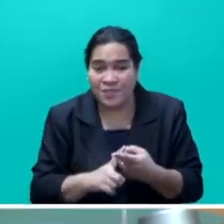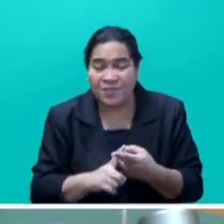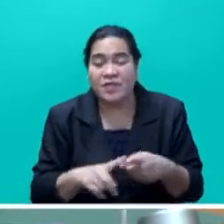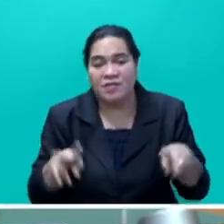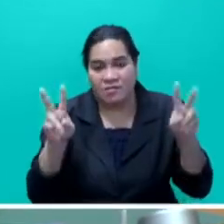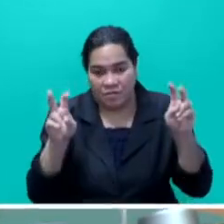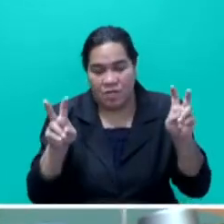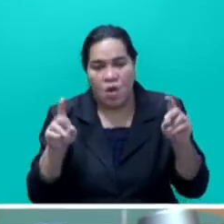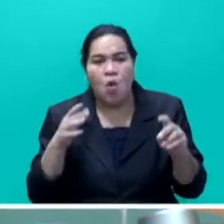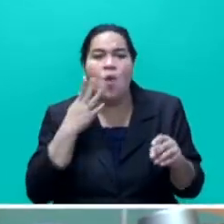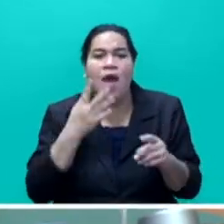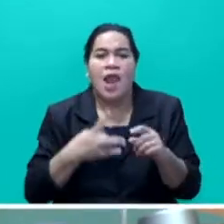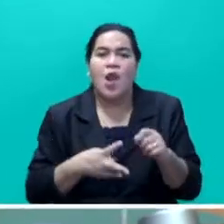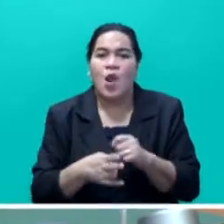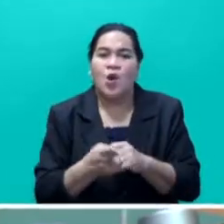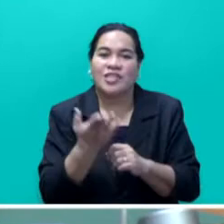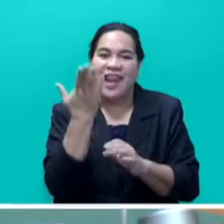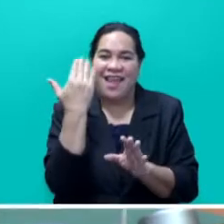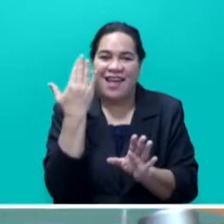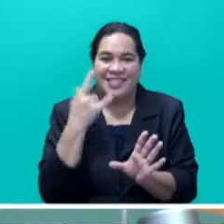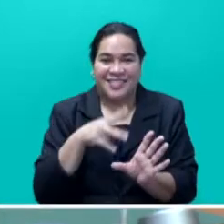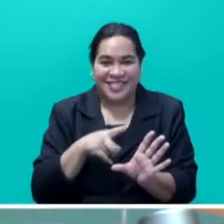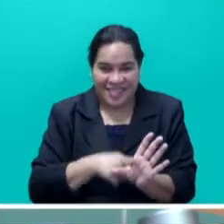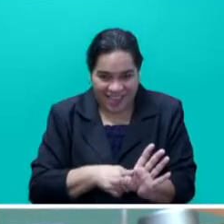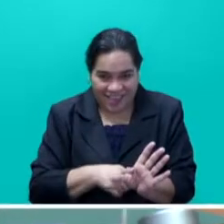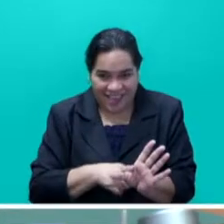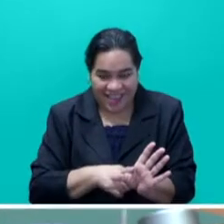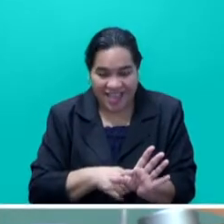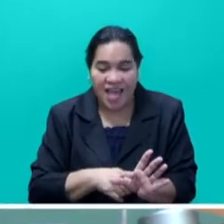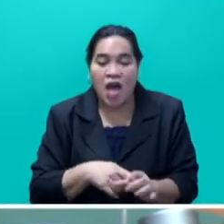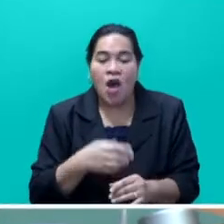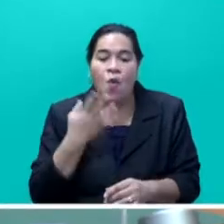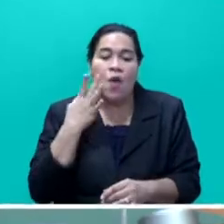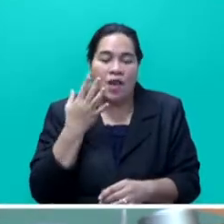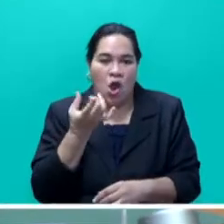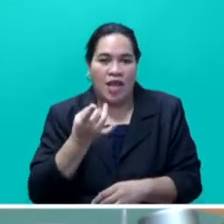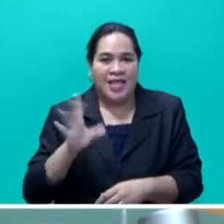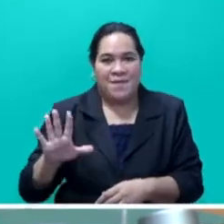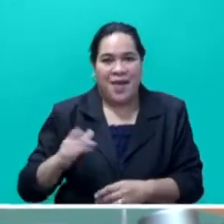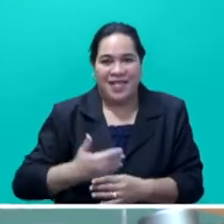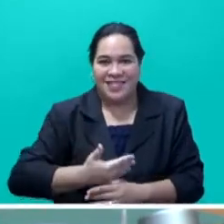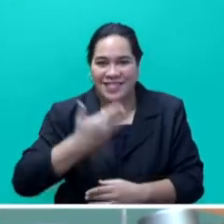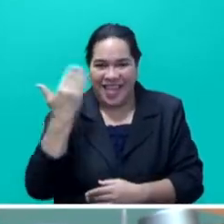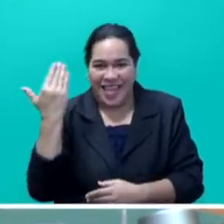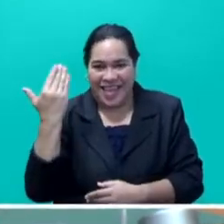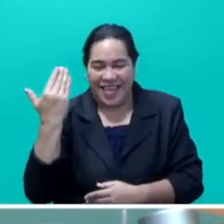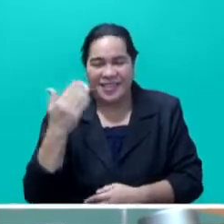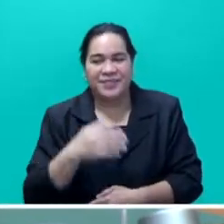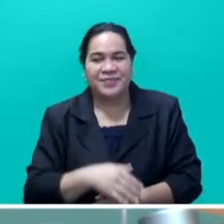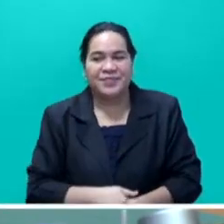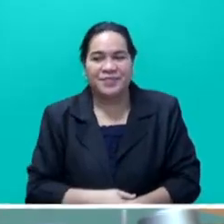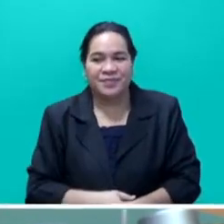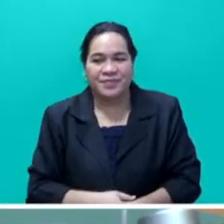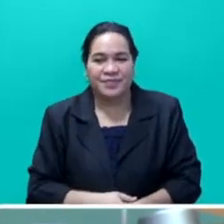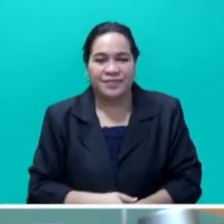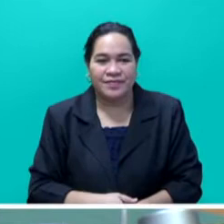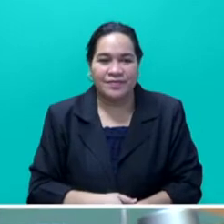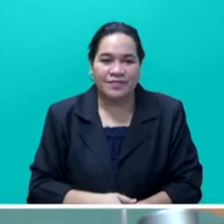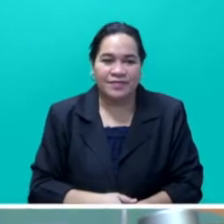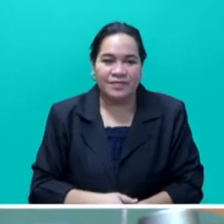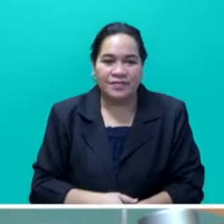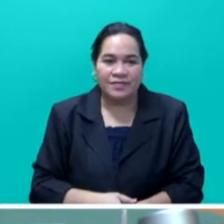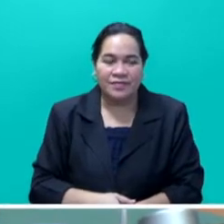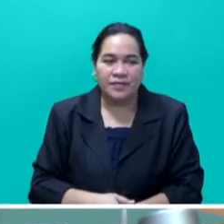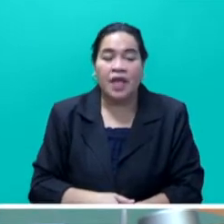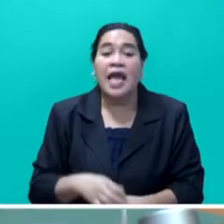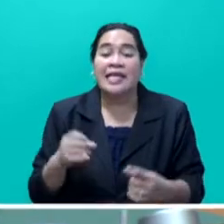program was launched last year on Independence Day, where on a particular day, mostly on